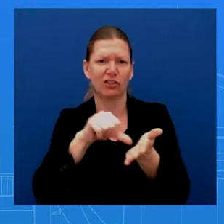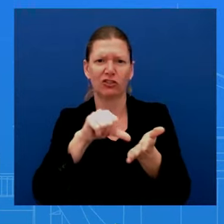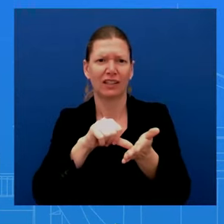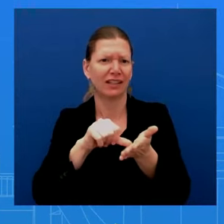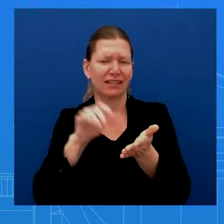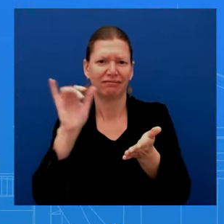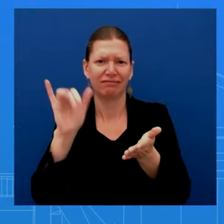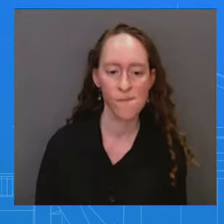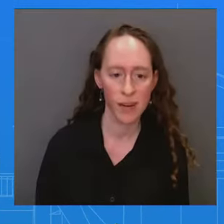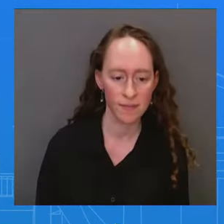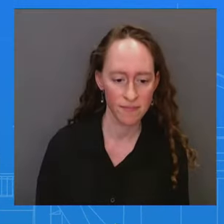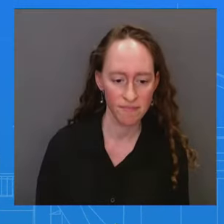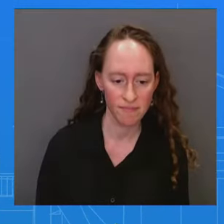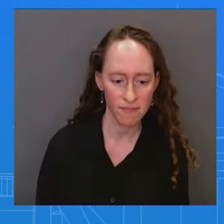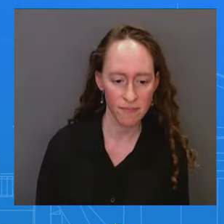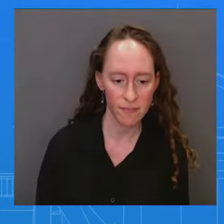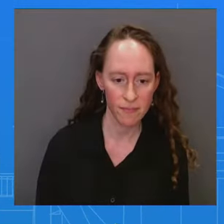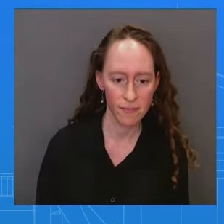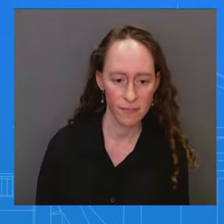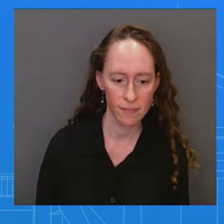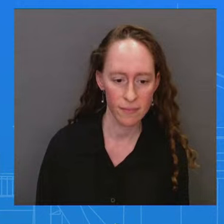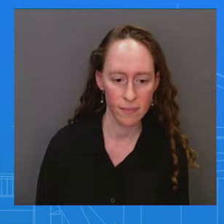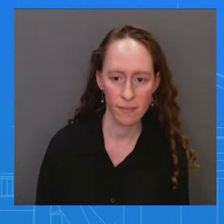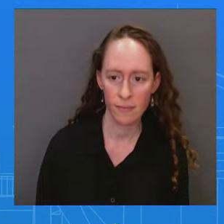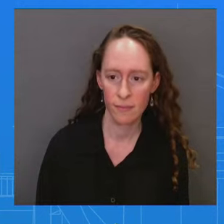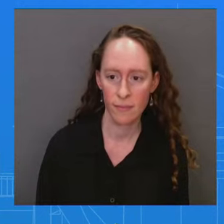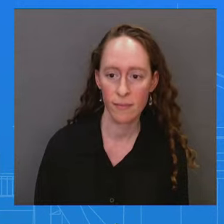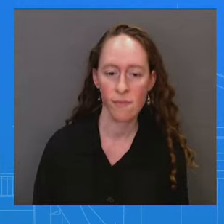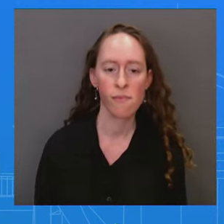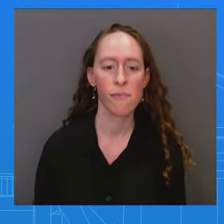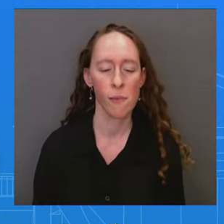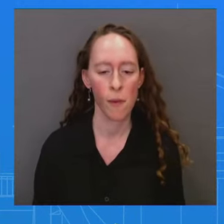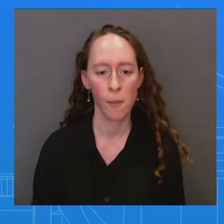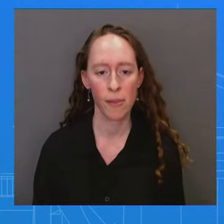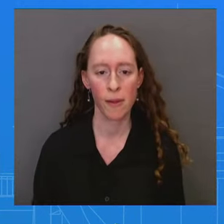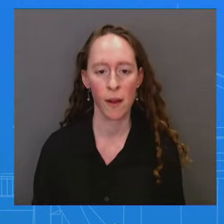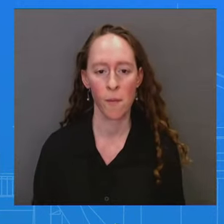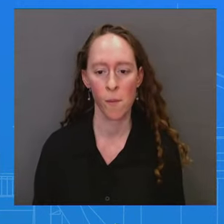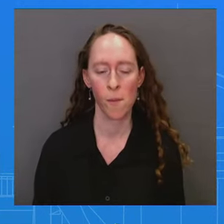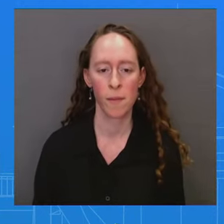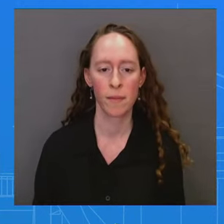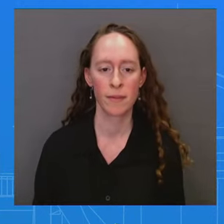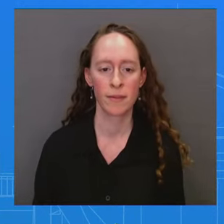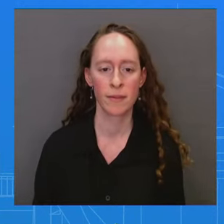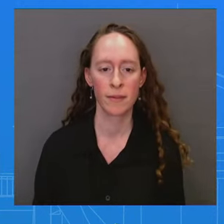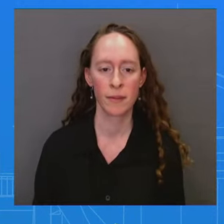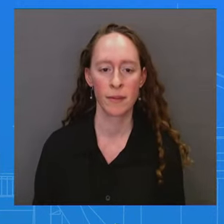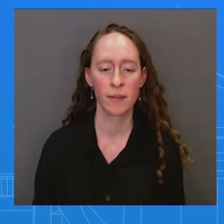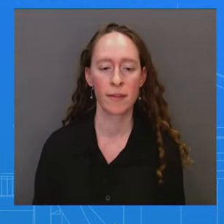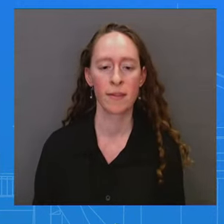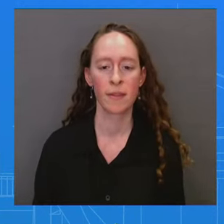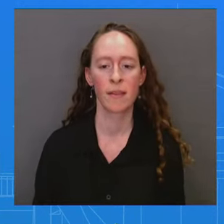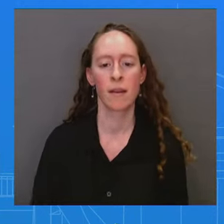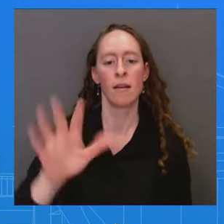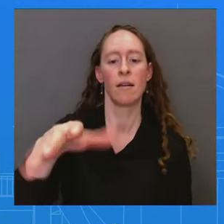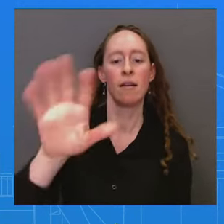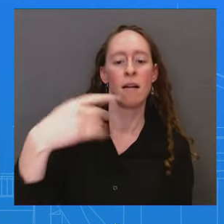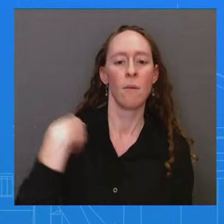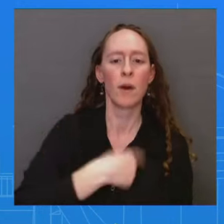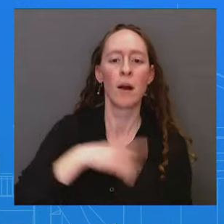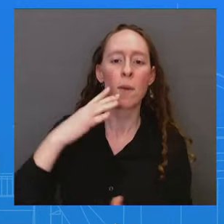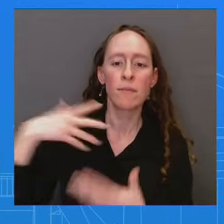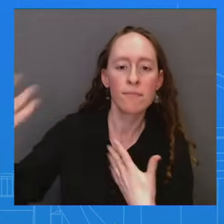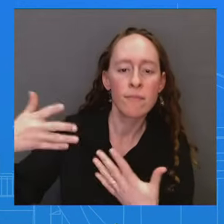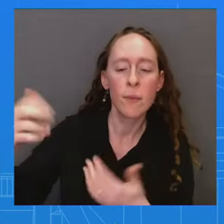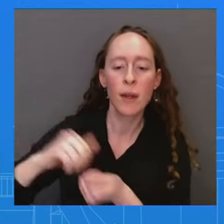actions need to stop. We'll continue to work with our allies and partners to deter and confront the full range of Iran's concerning and